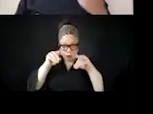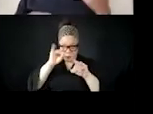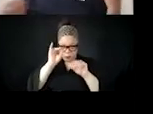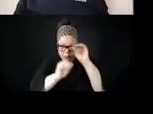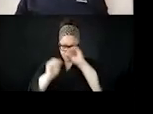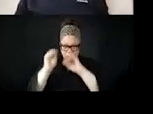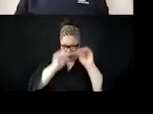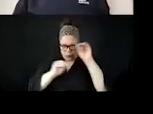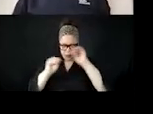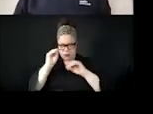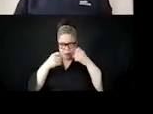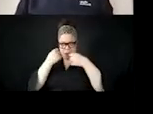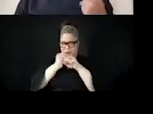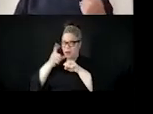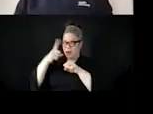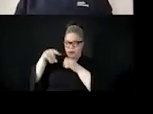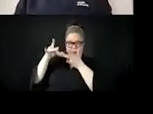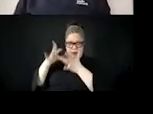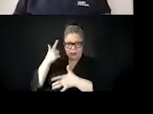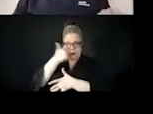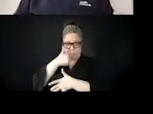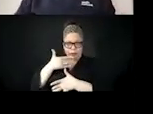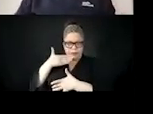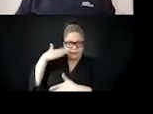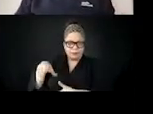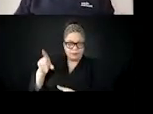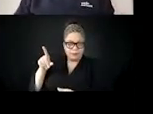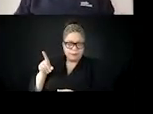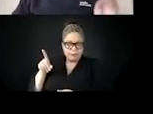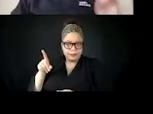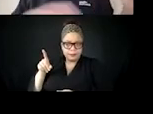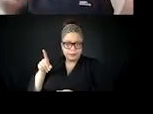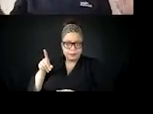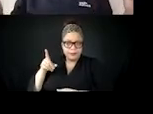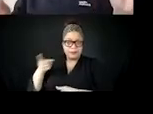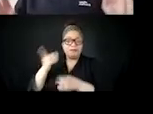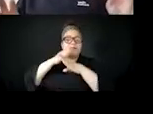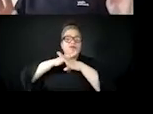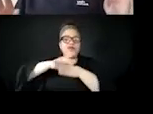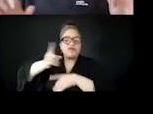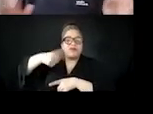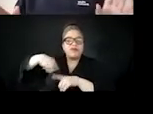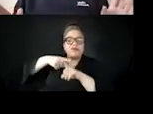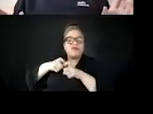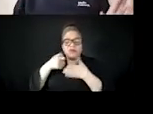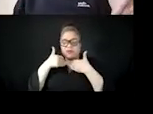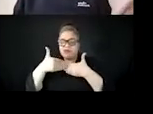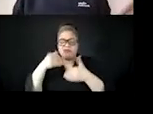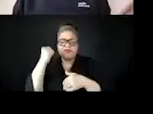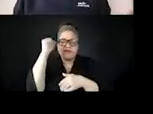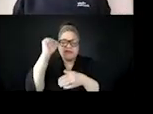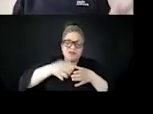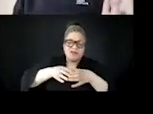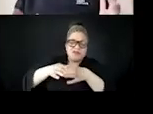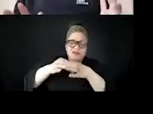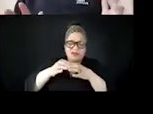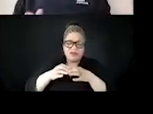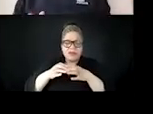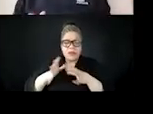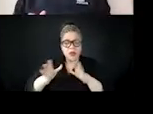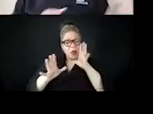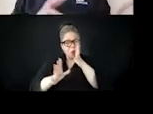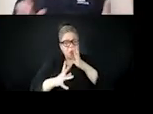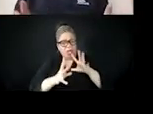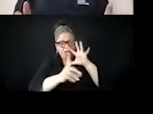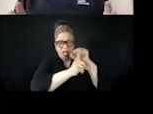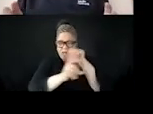And they would also attack the reputations of prominent white supporters. I'm going to do a quick, uh, content warning here that this